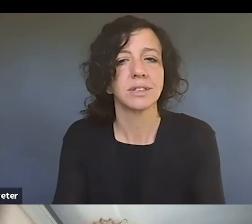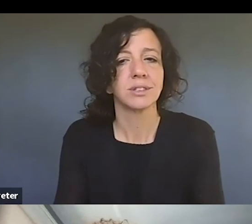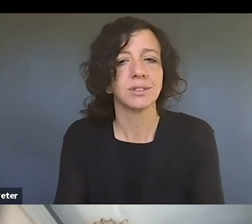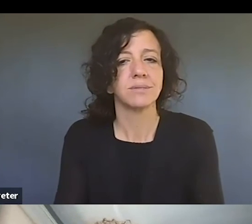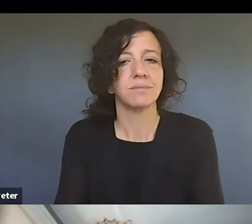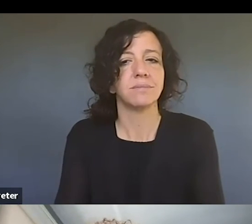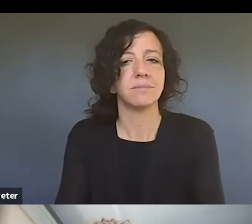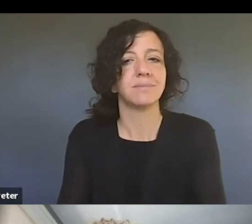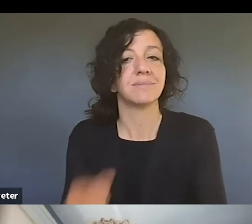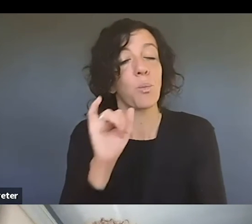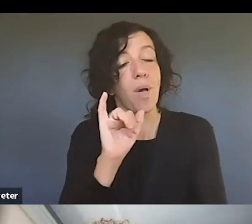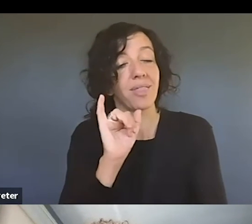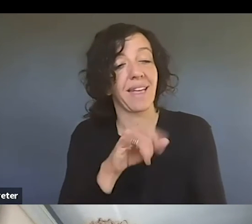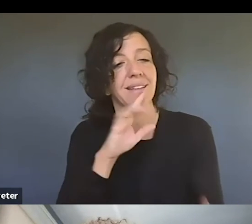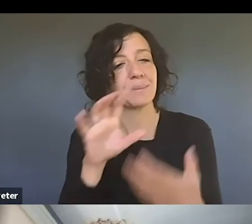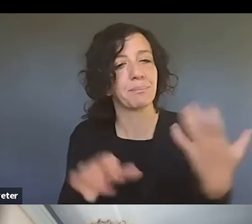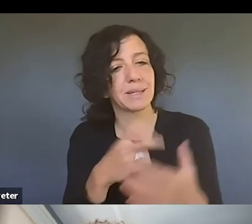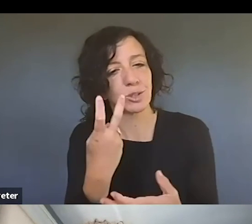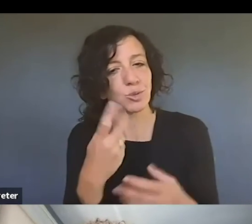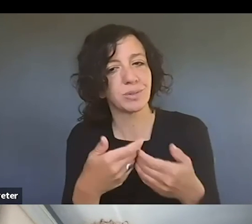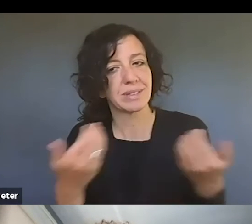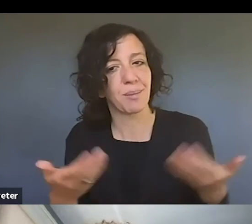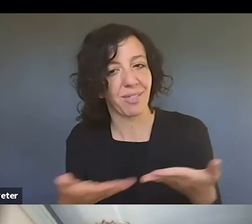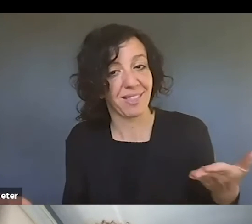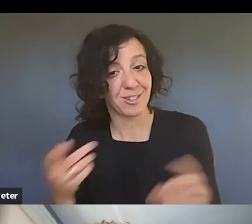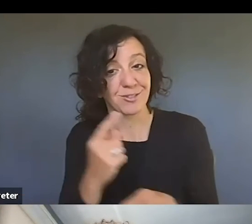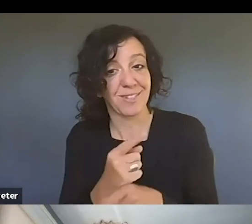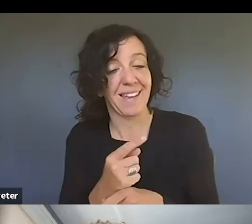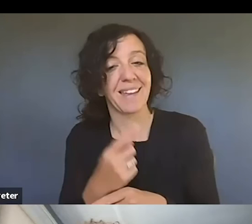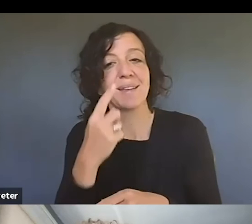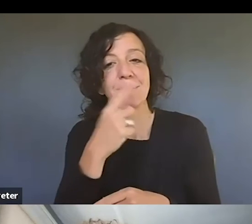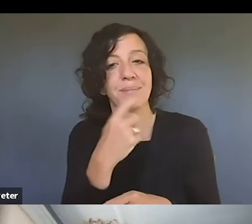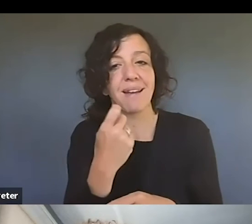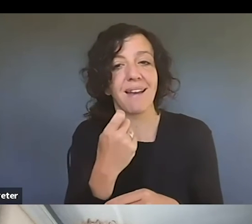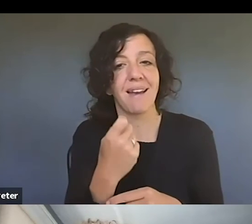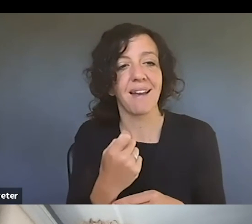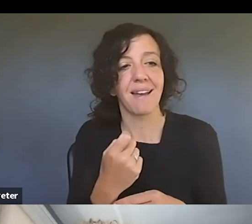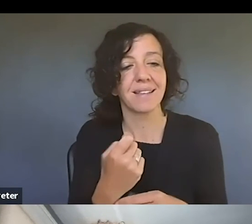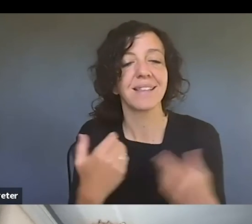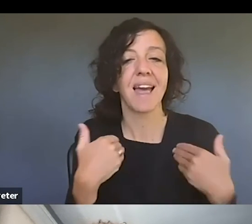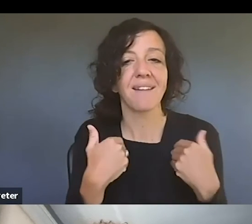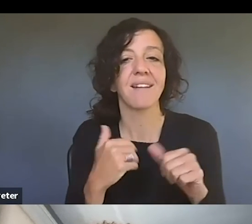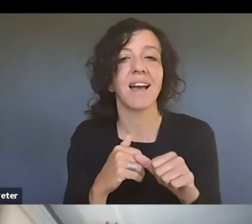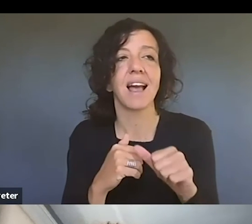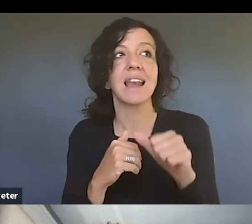that's mixing two things, right? Because the, the, there's another, uh,